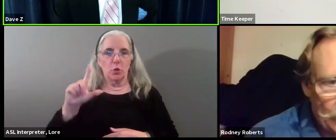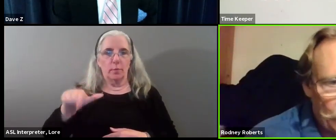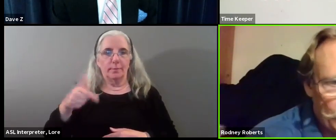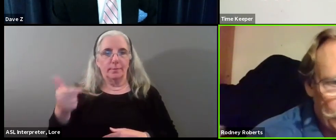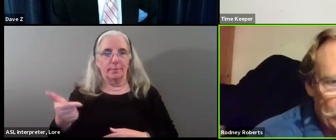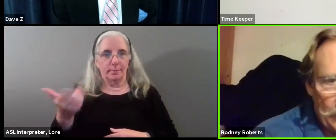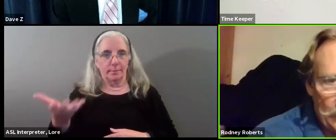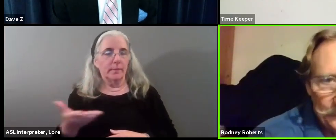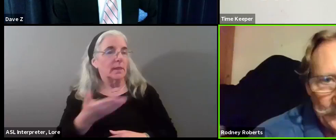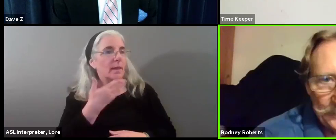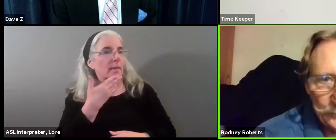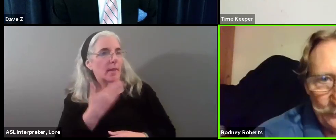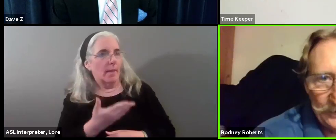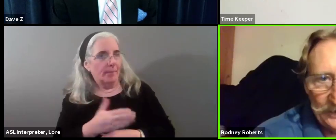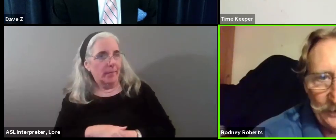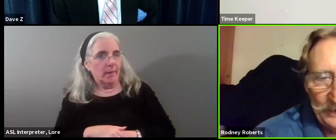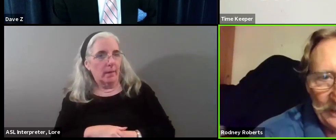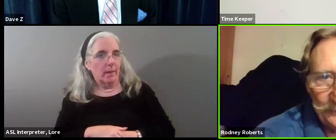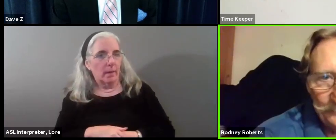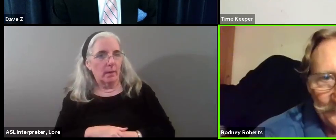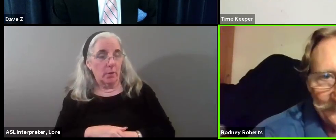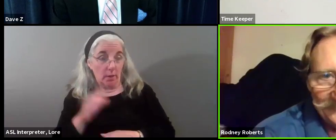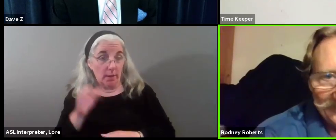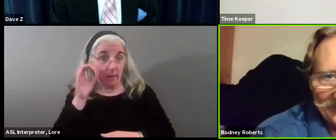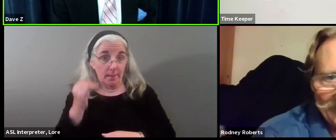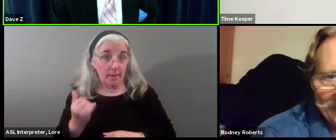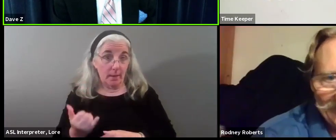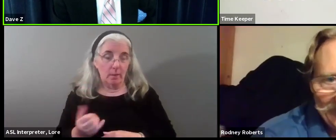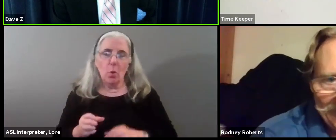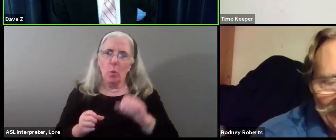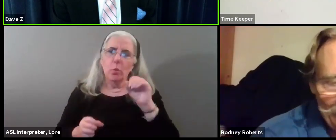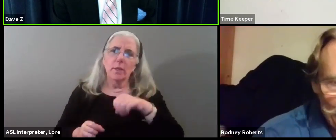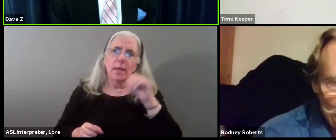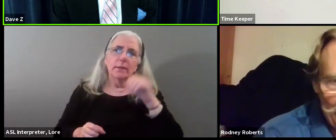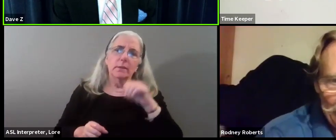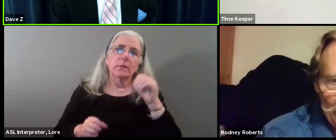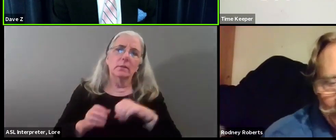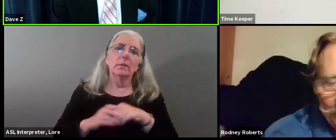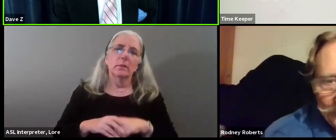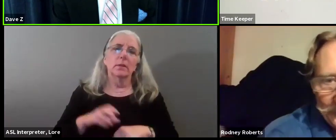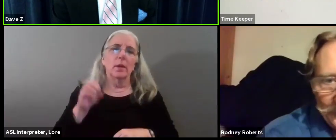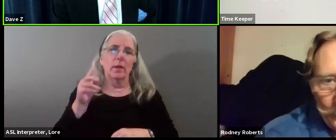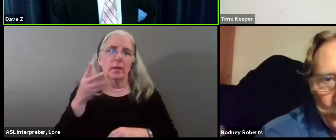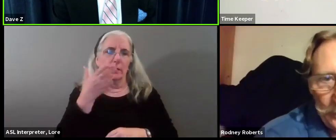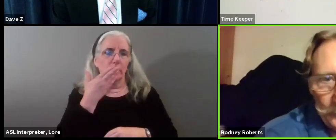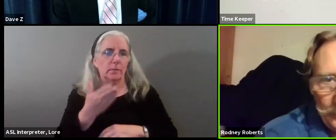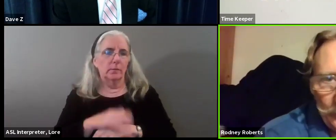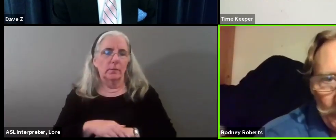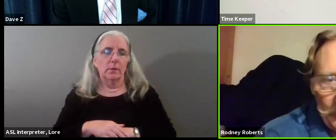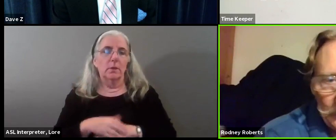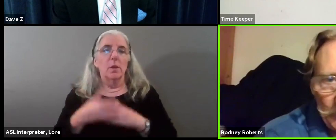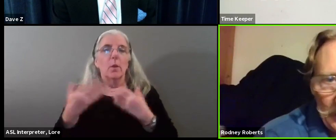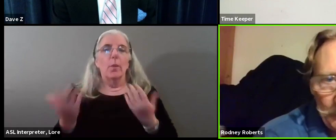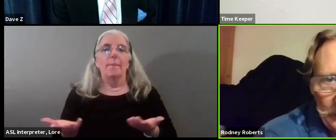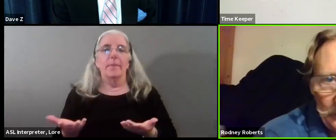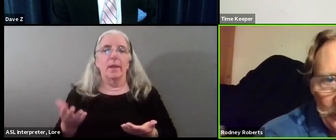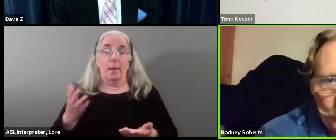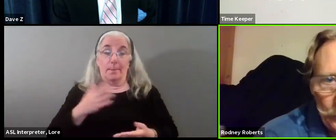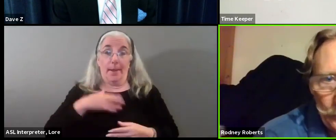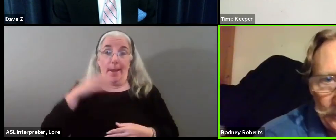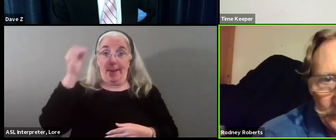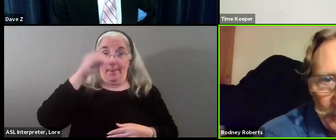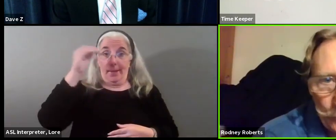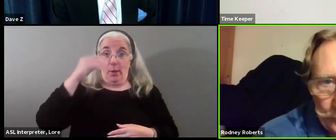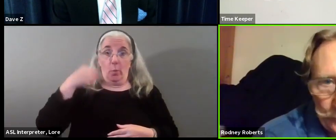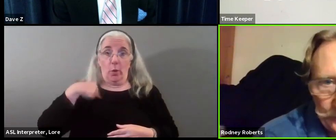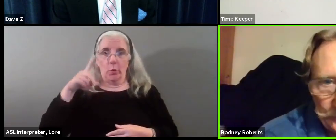Thank you. appreciate it. I assume you can hear me now. Yes, sir. Yes, we can. Okay. Thank you. Well, you know, it's my opinion that